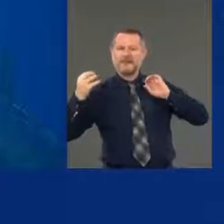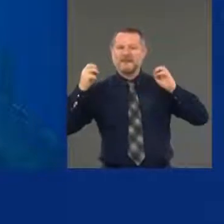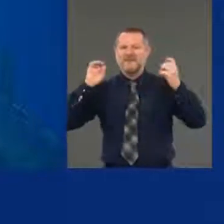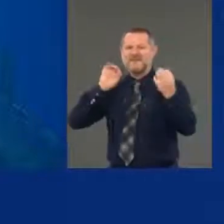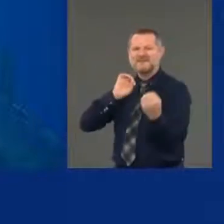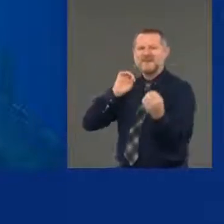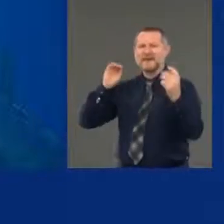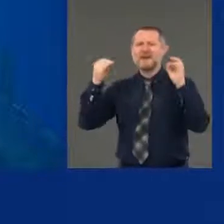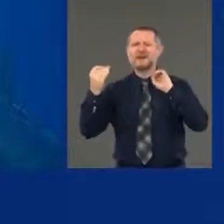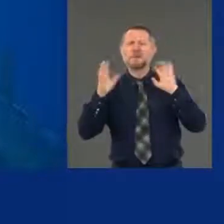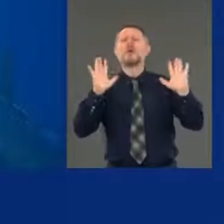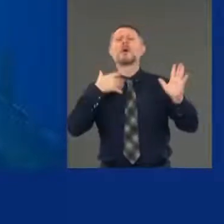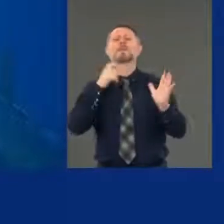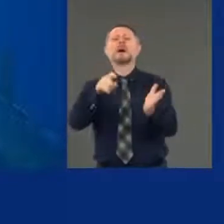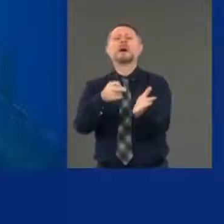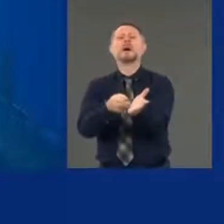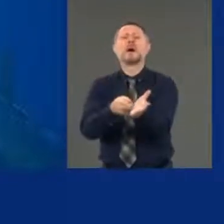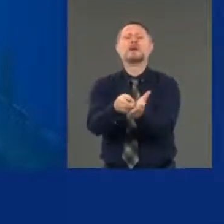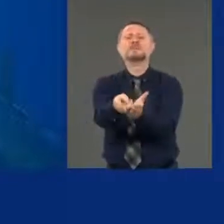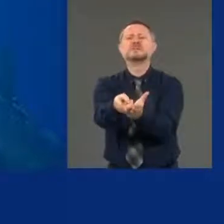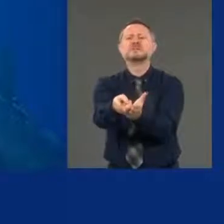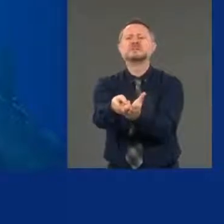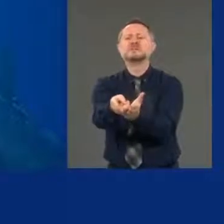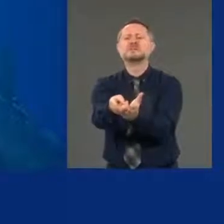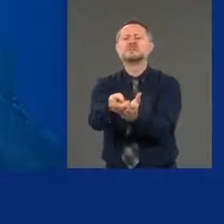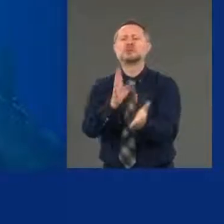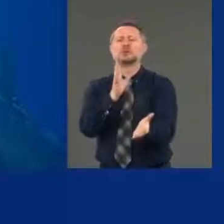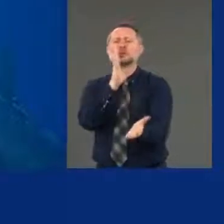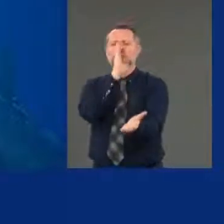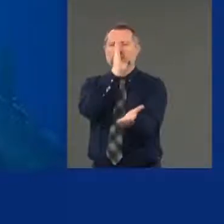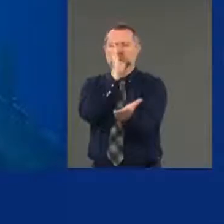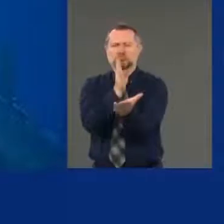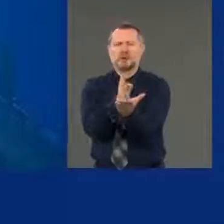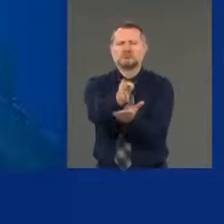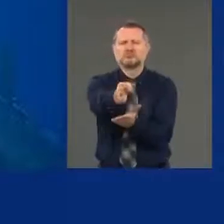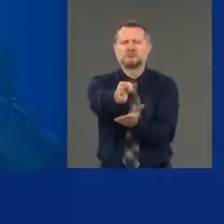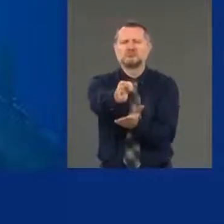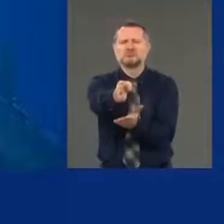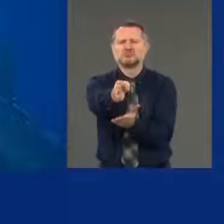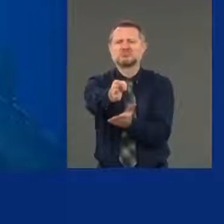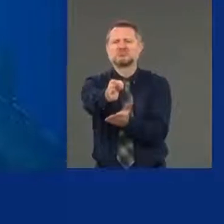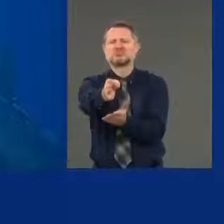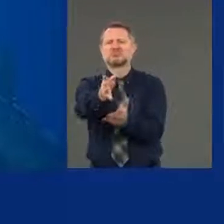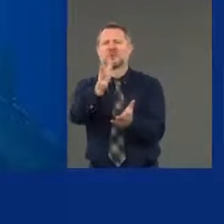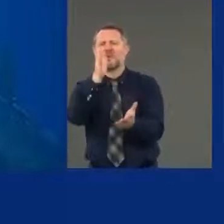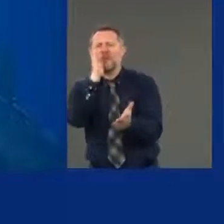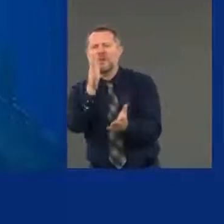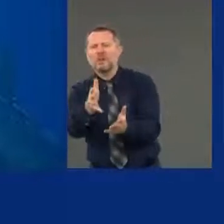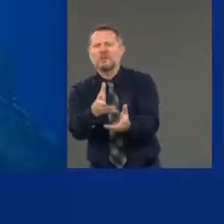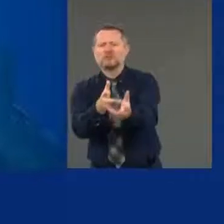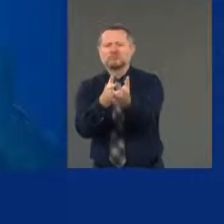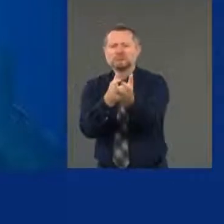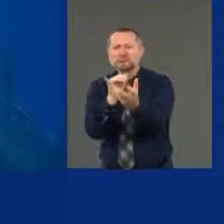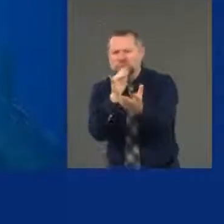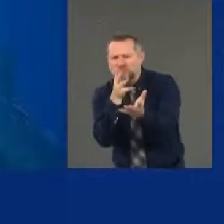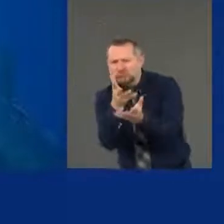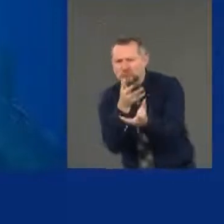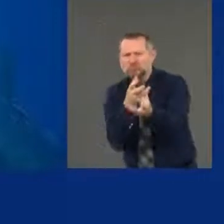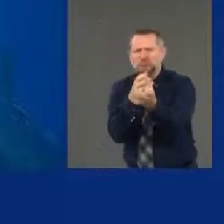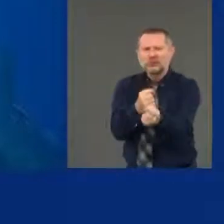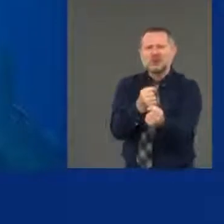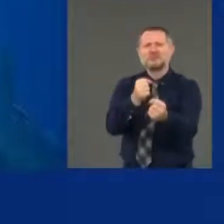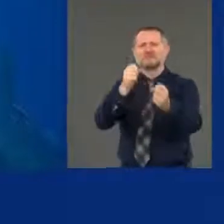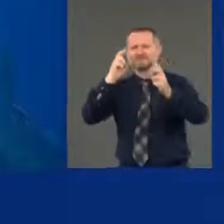truthful addressing of the issue. It's time for a real, smart policy